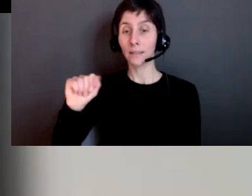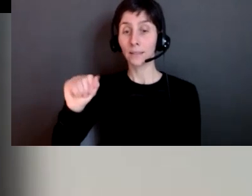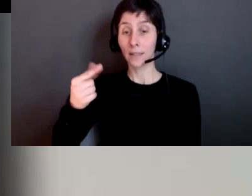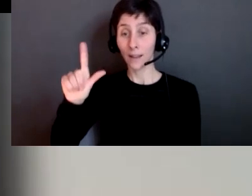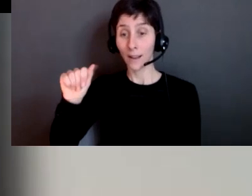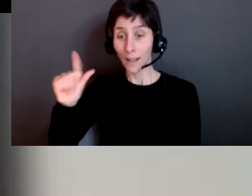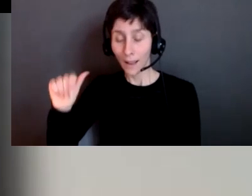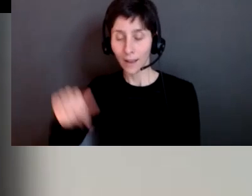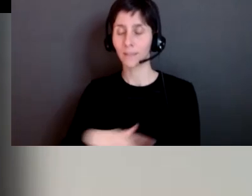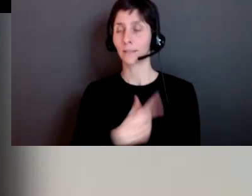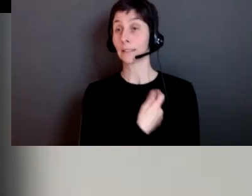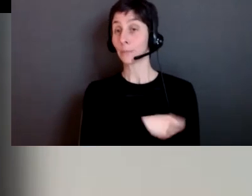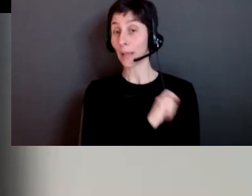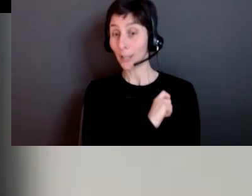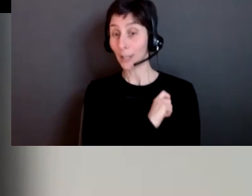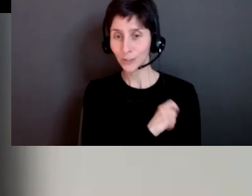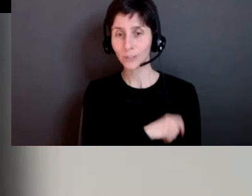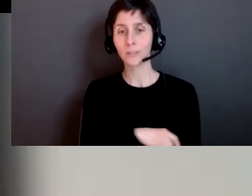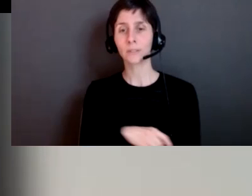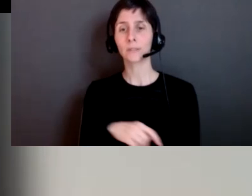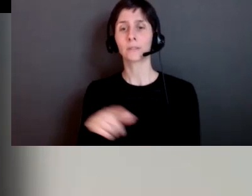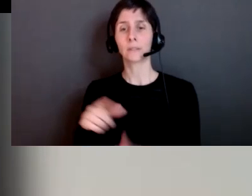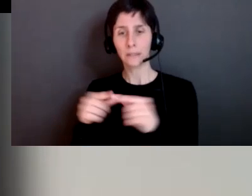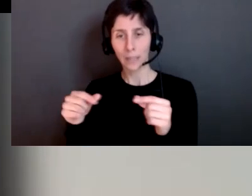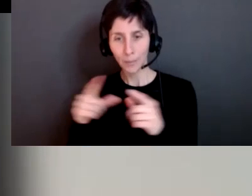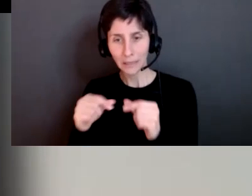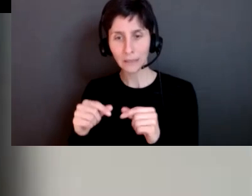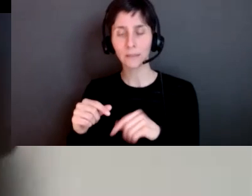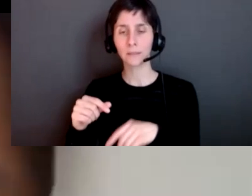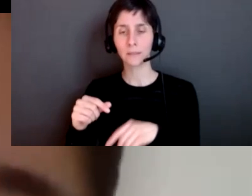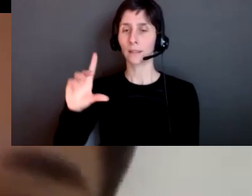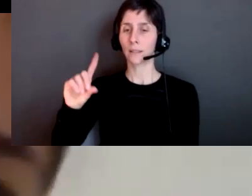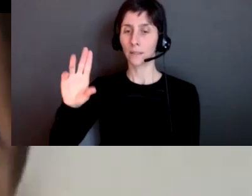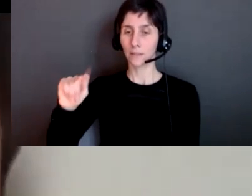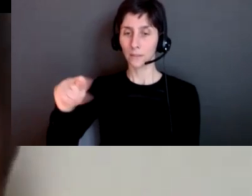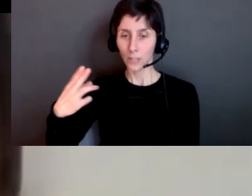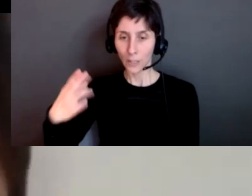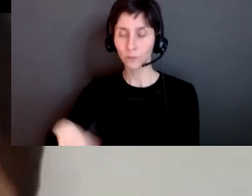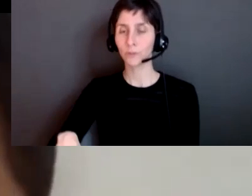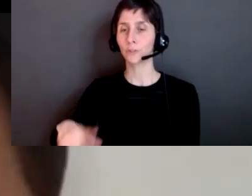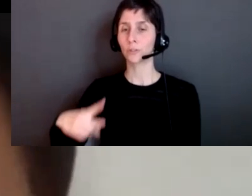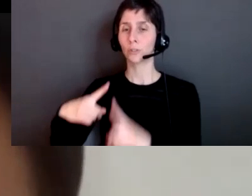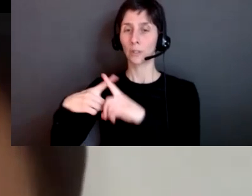as just as me japanese dutch vangoli and mandarin that's awesome